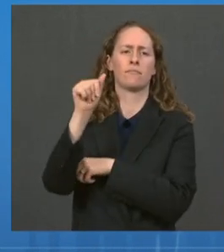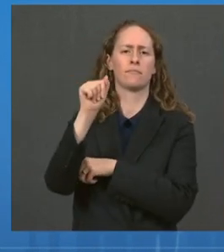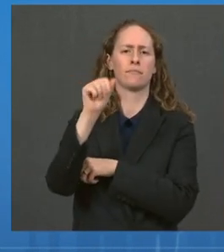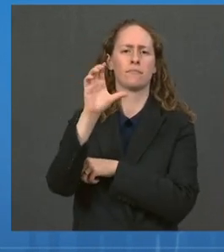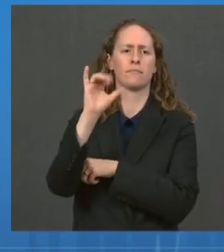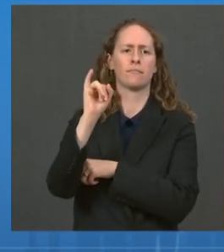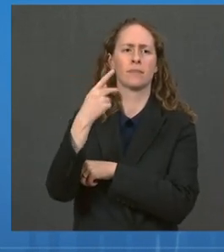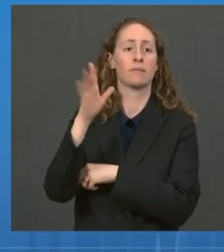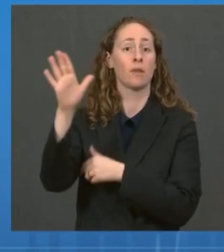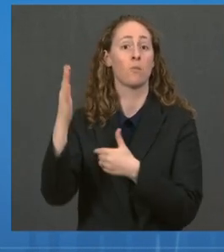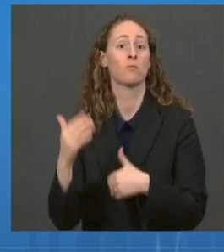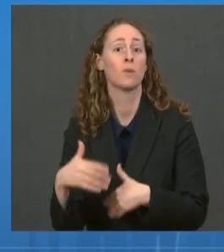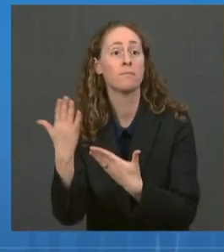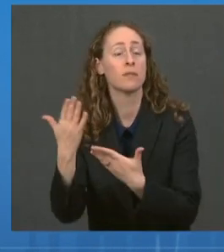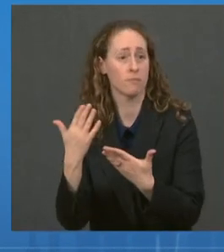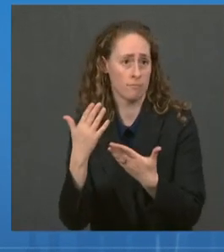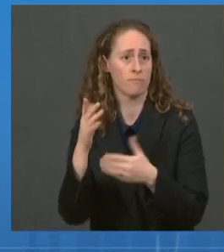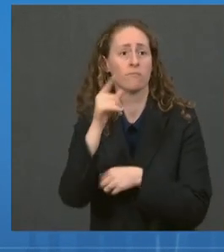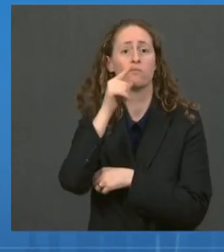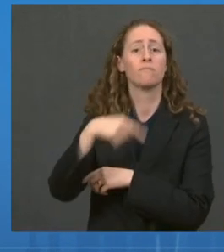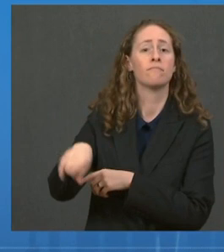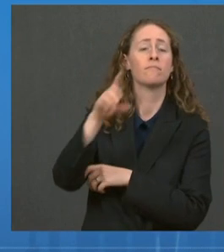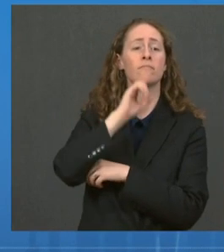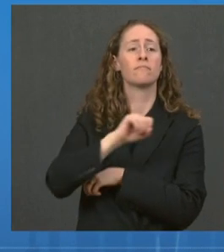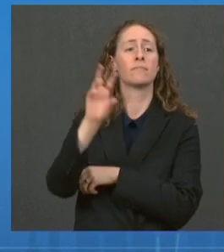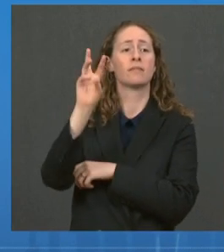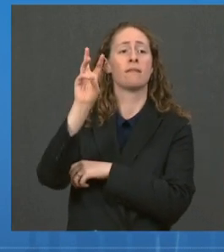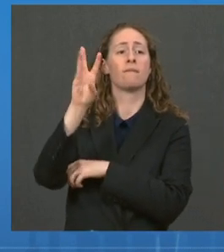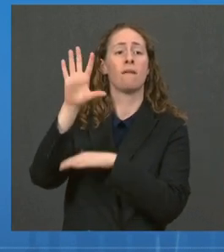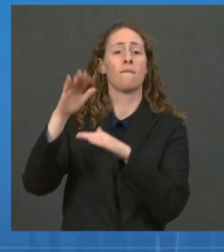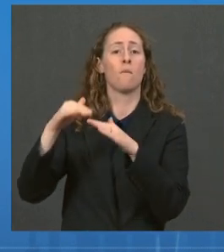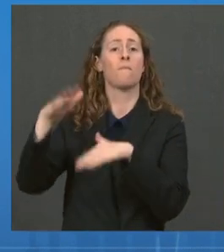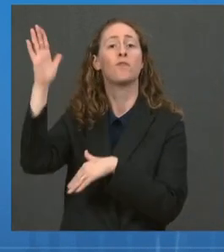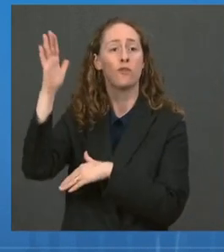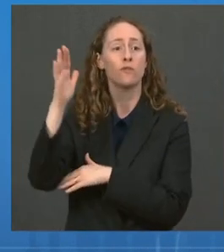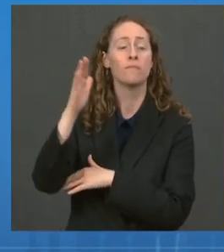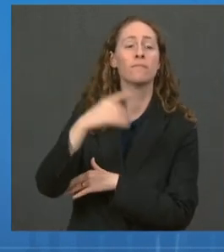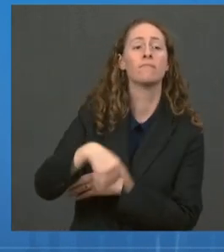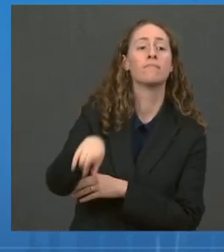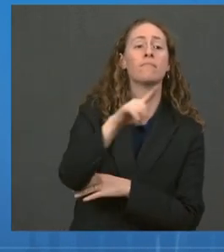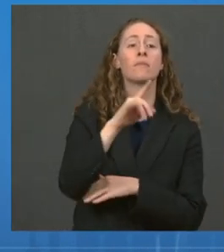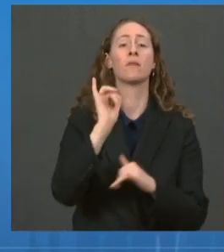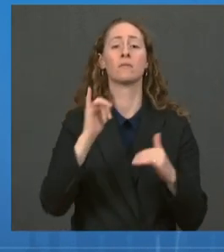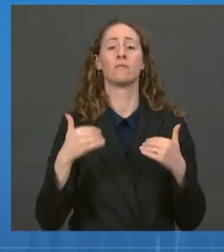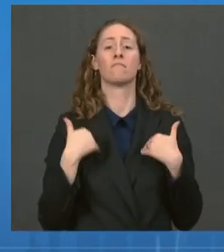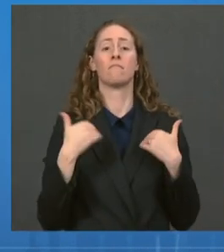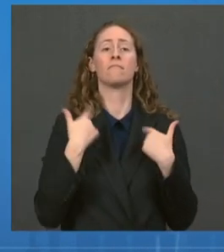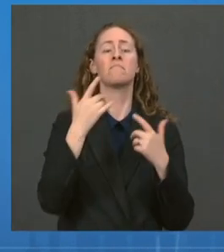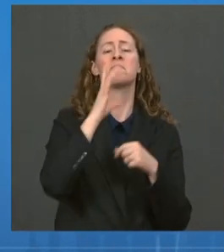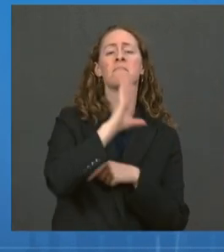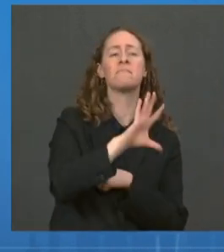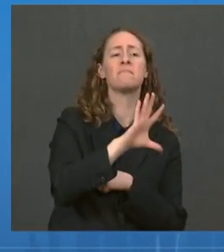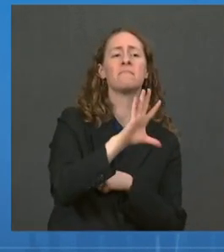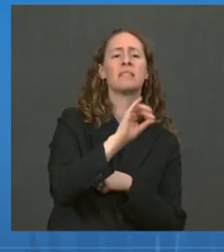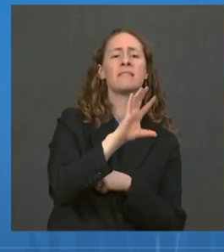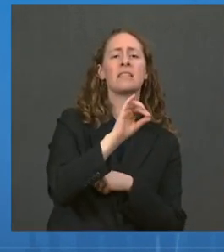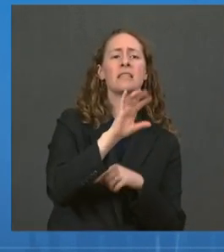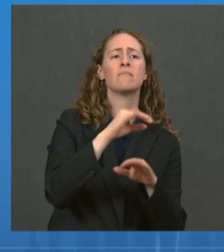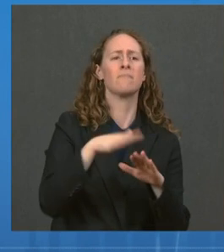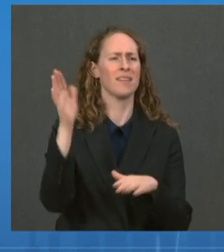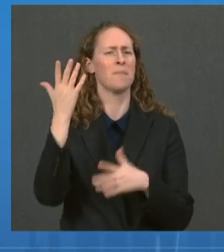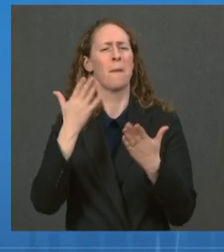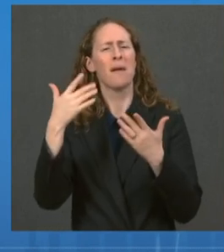all people 65 and older and those 50 to 64 years old with underlying medical conditions should